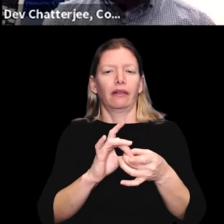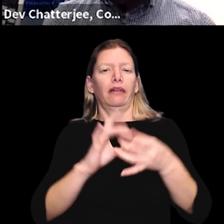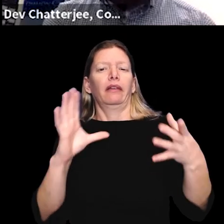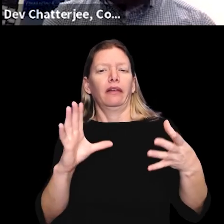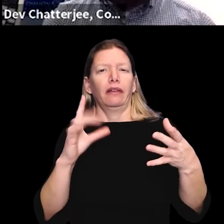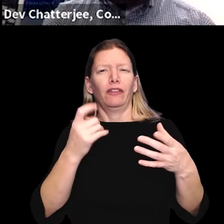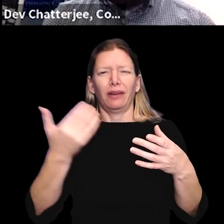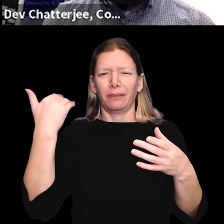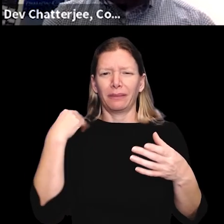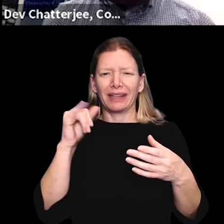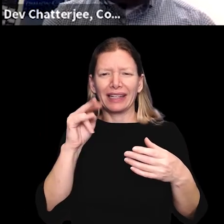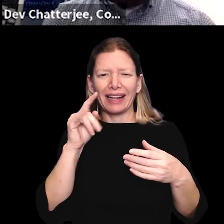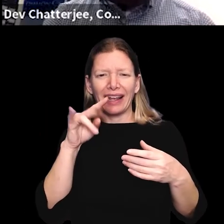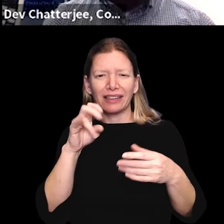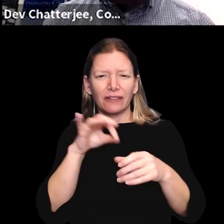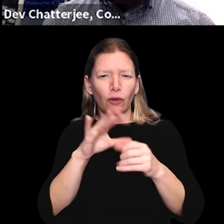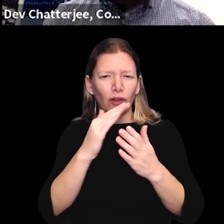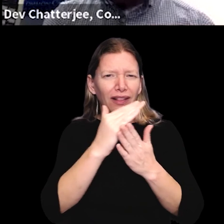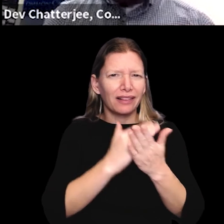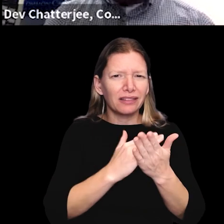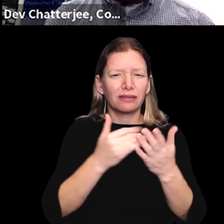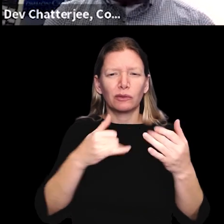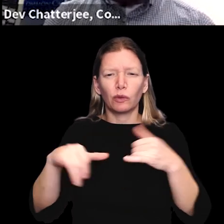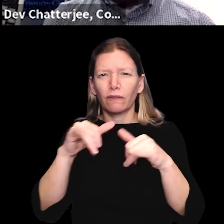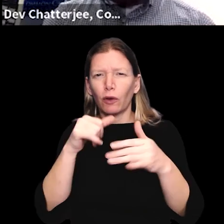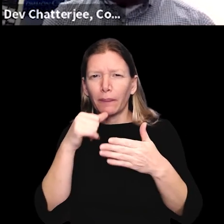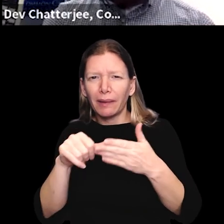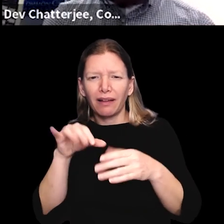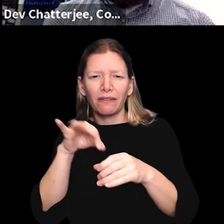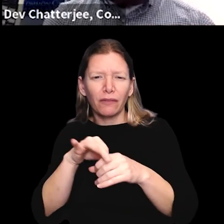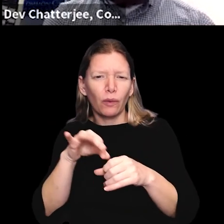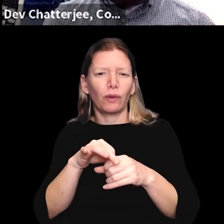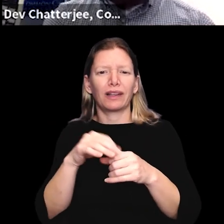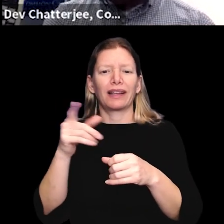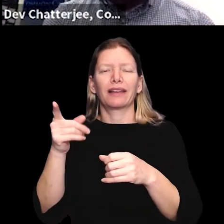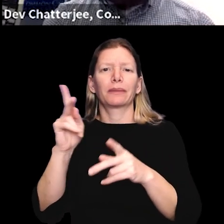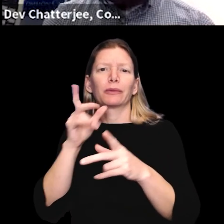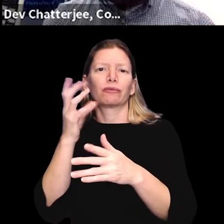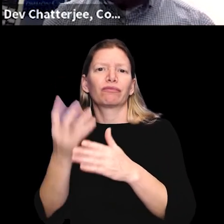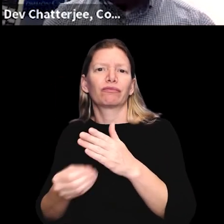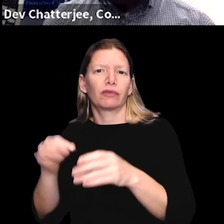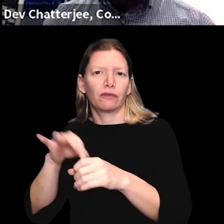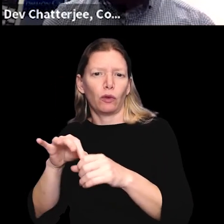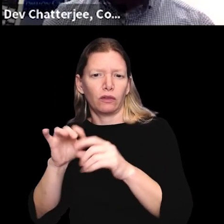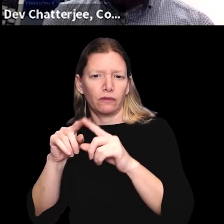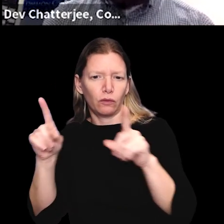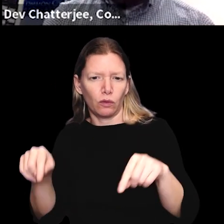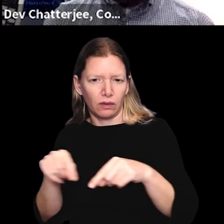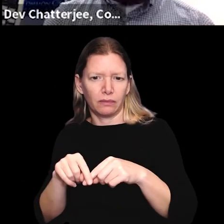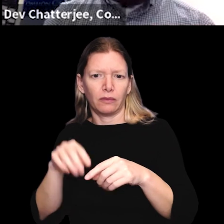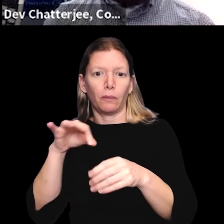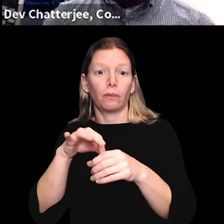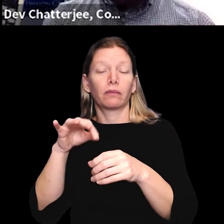municipal census from the enacted voter list uniform form mail voting and absentee voting forms